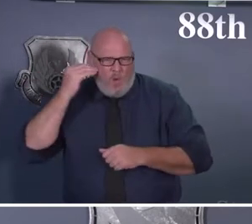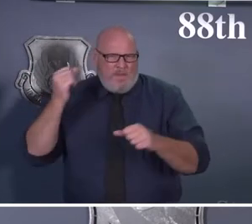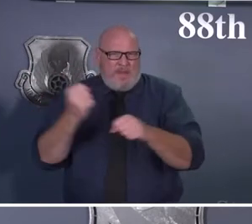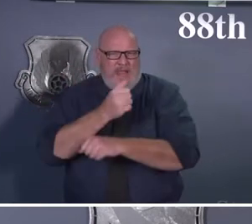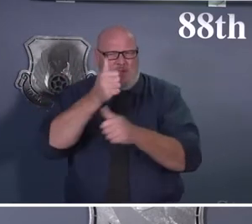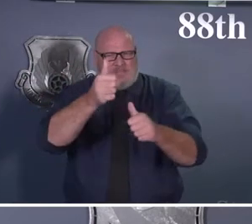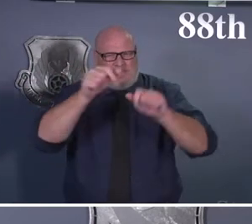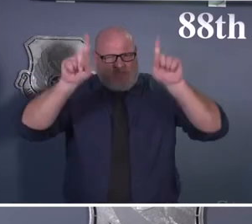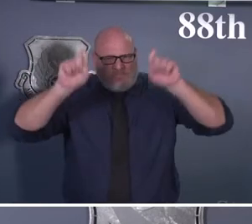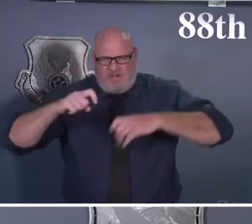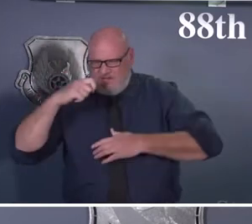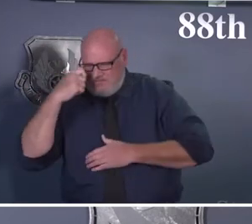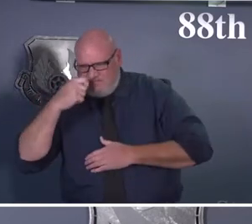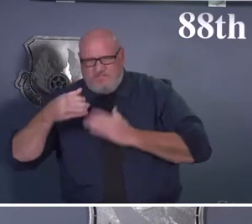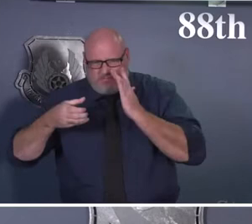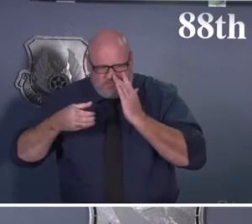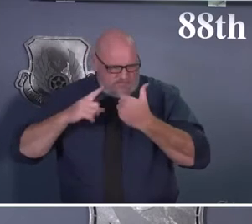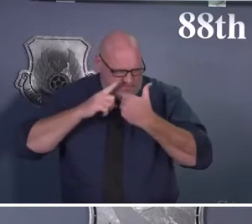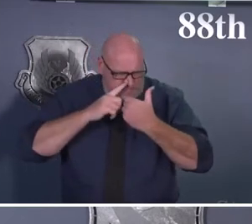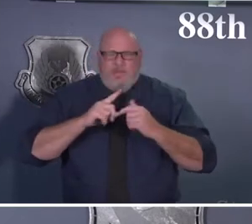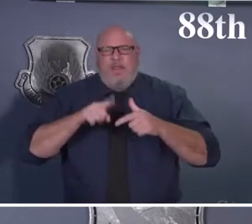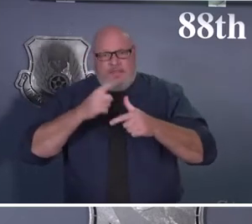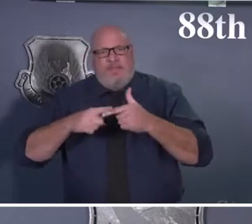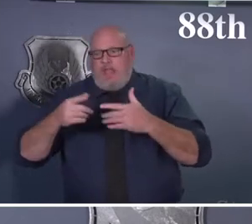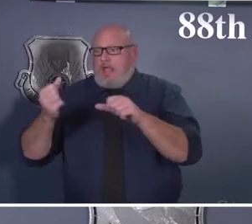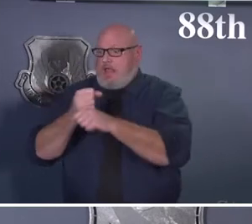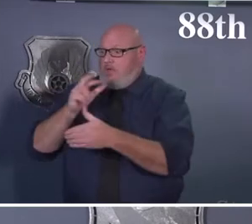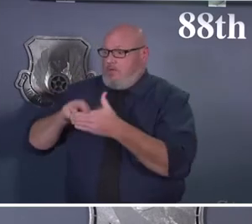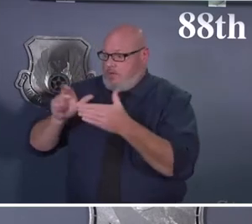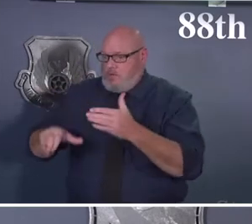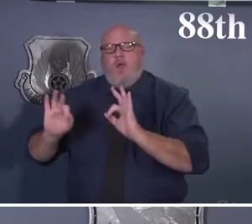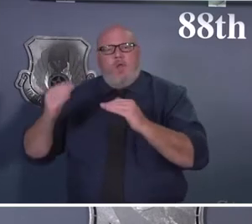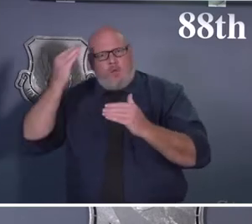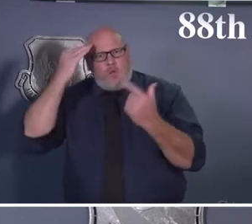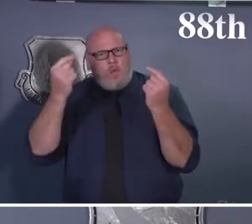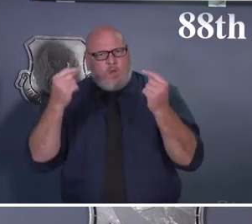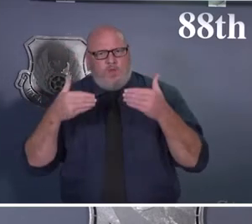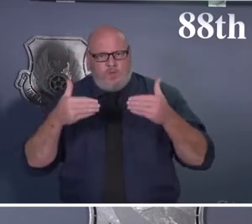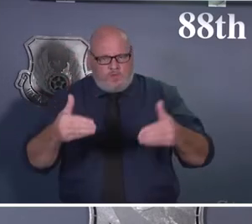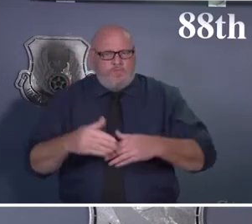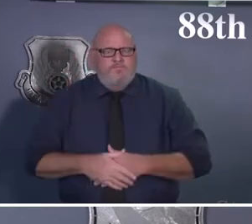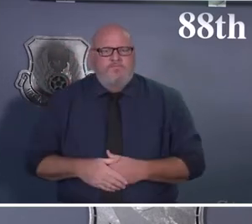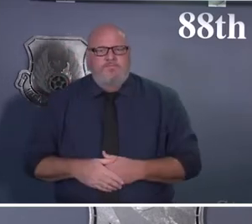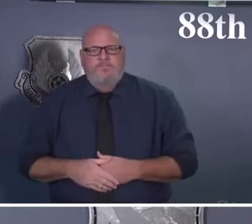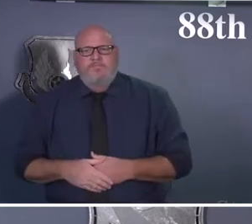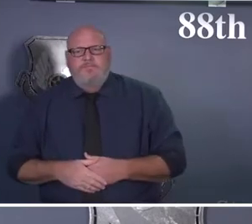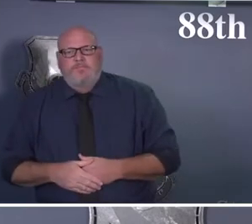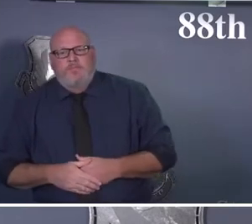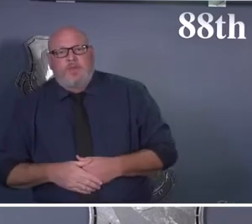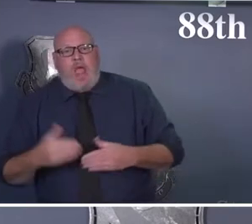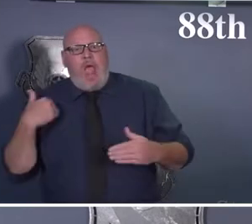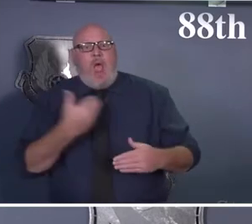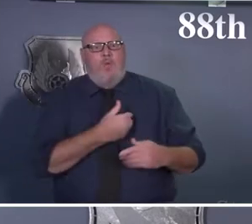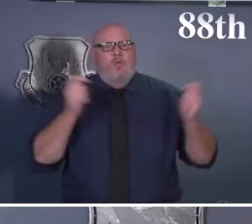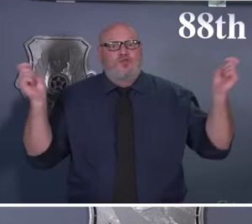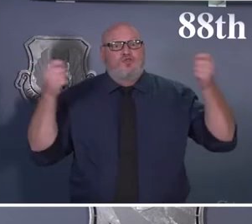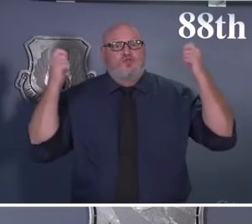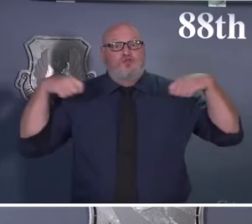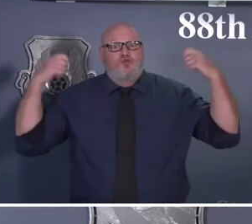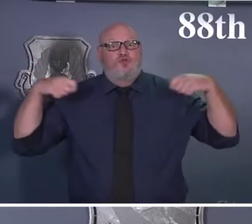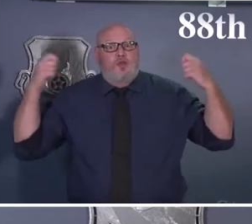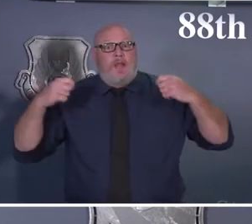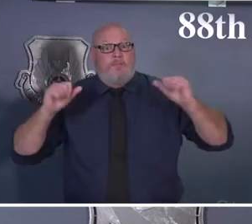many questions about it, the fitness center operations are open to eligible patrons. There are some capacity limitations. So for